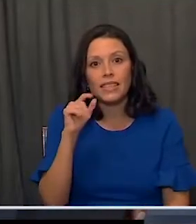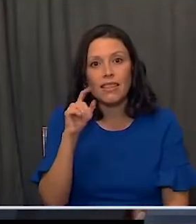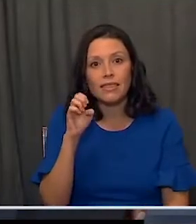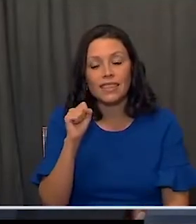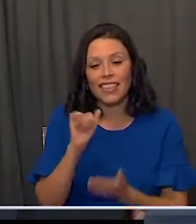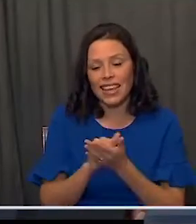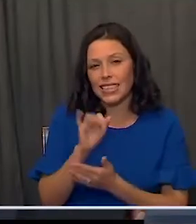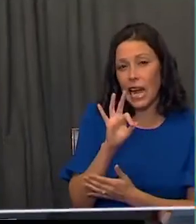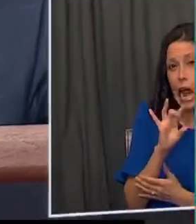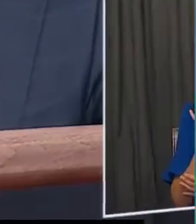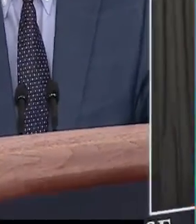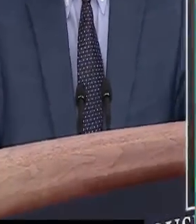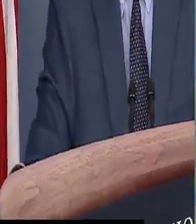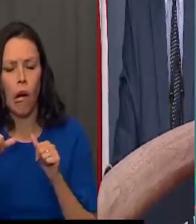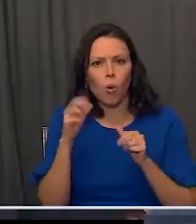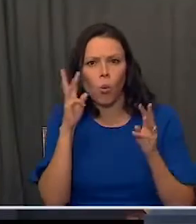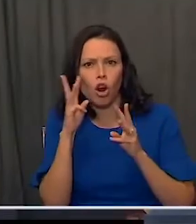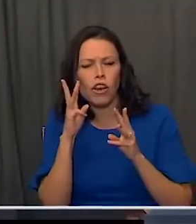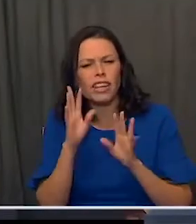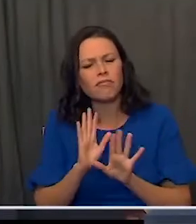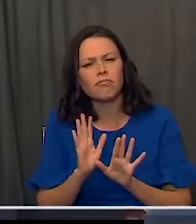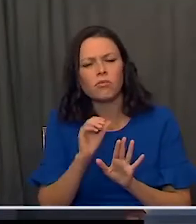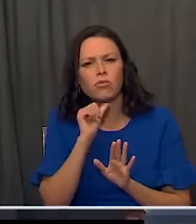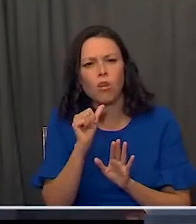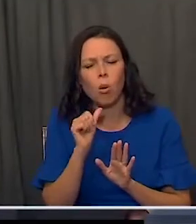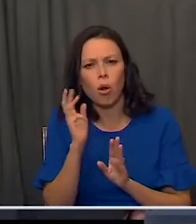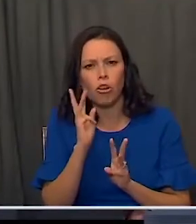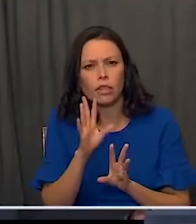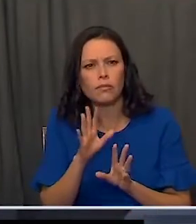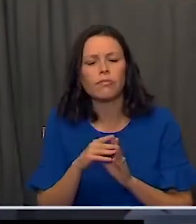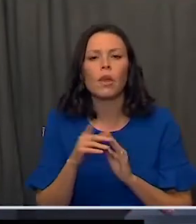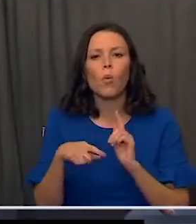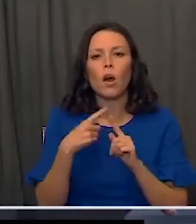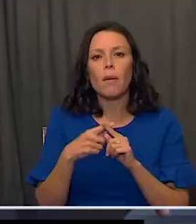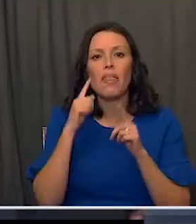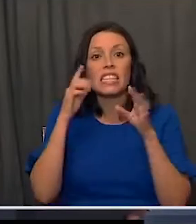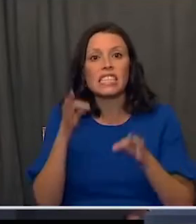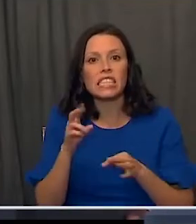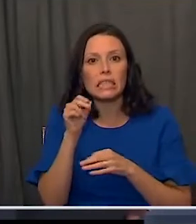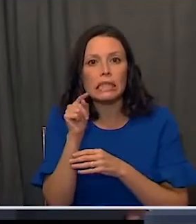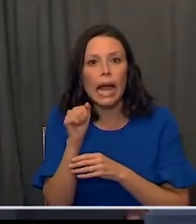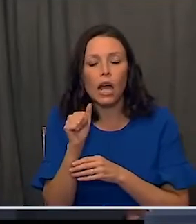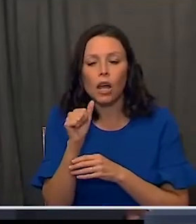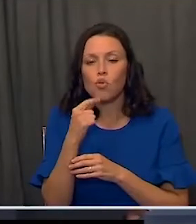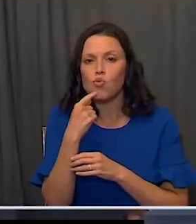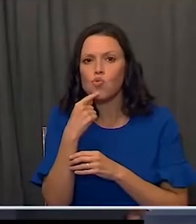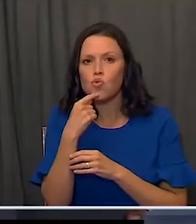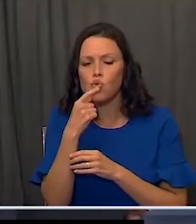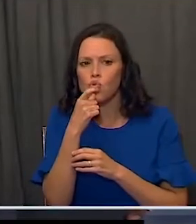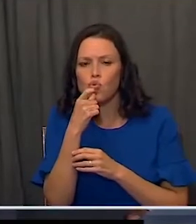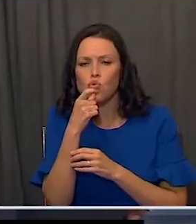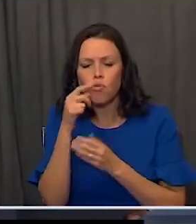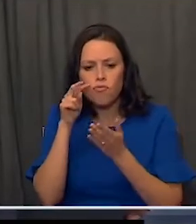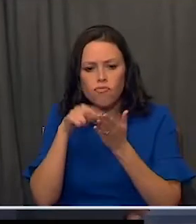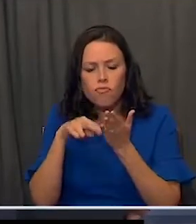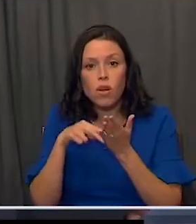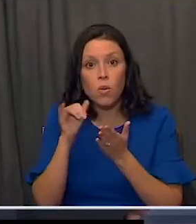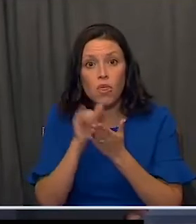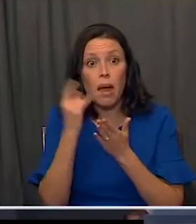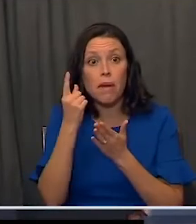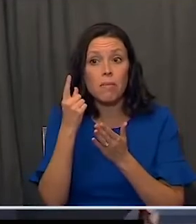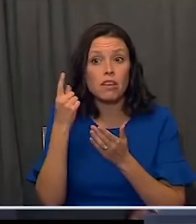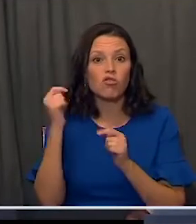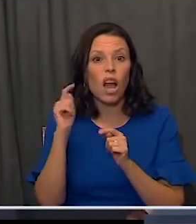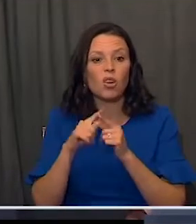98% effective. What about the decision of the data? Who looked at the data? Was that some force that was